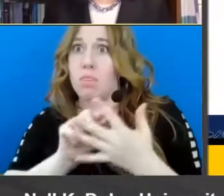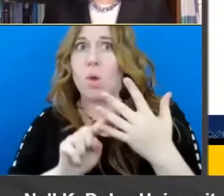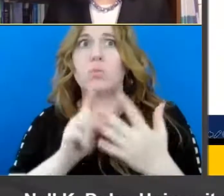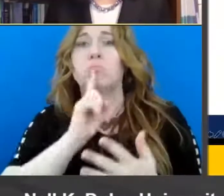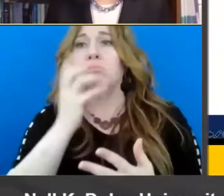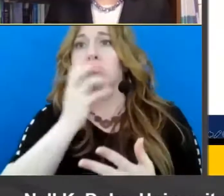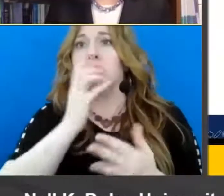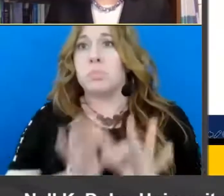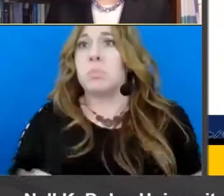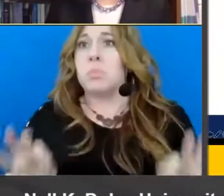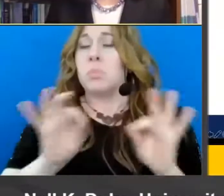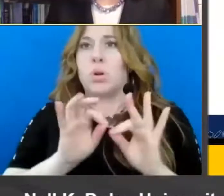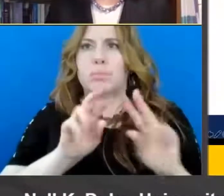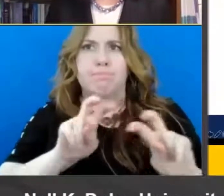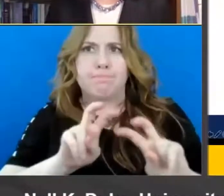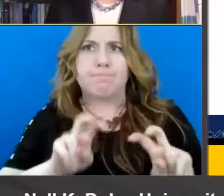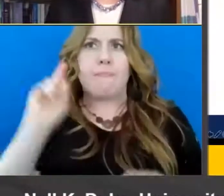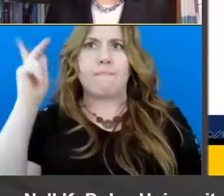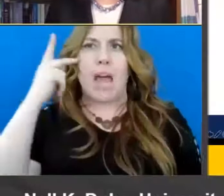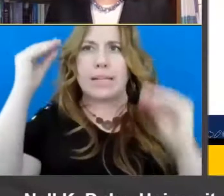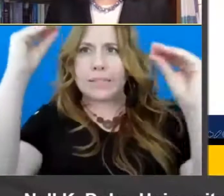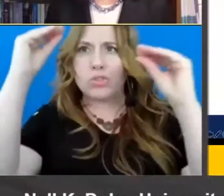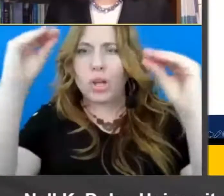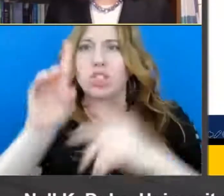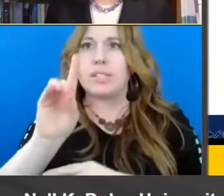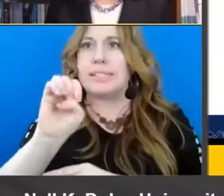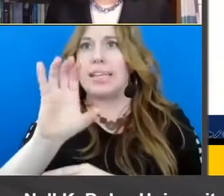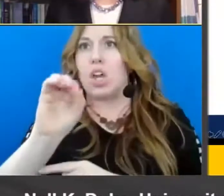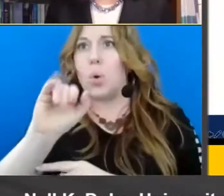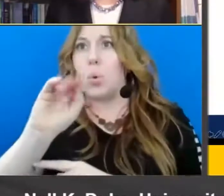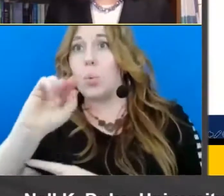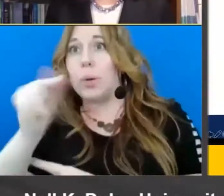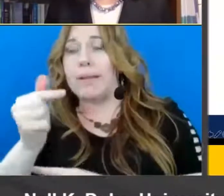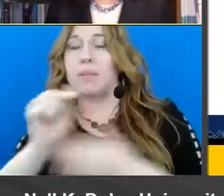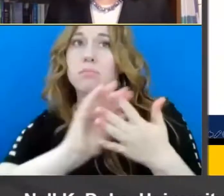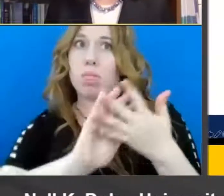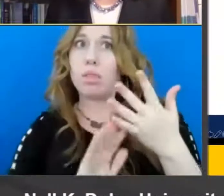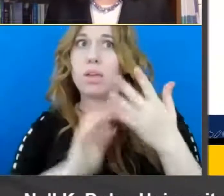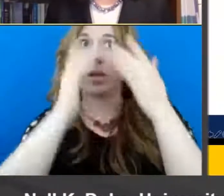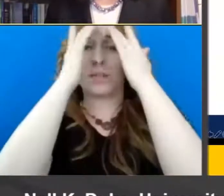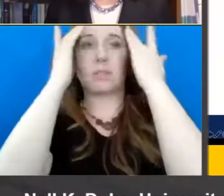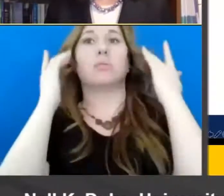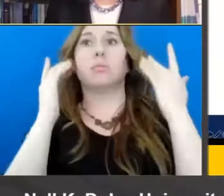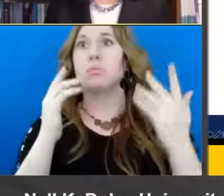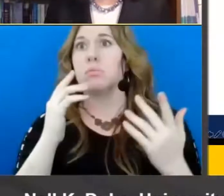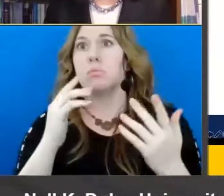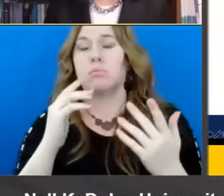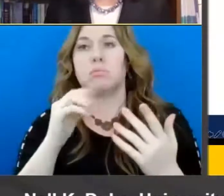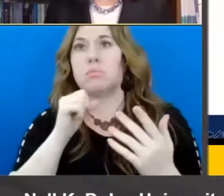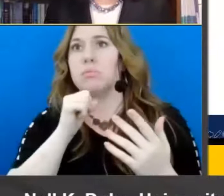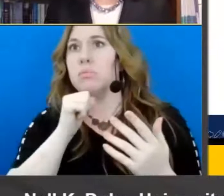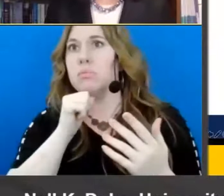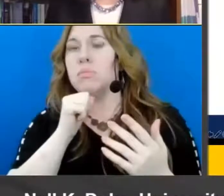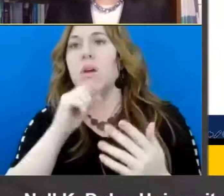uh decoding phonics instruction these are uh things that that there's really no question in research are necessary